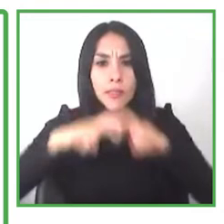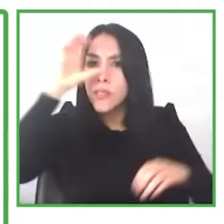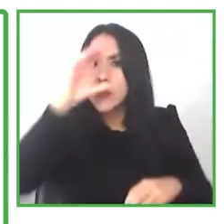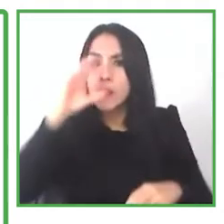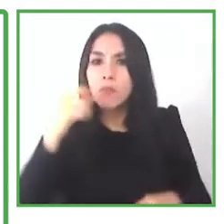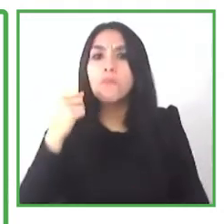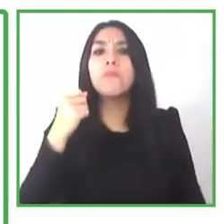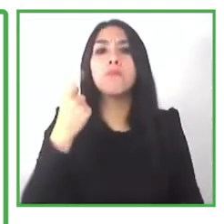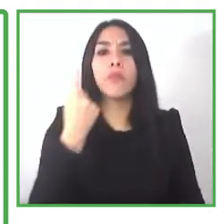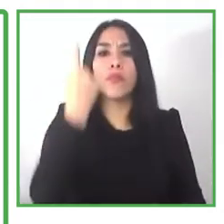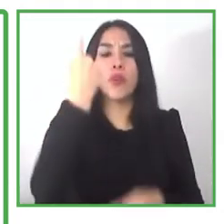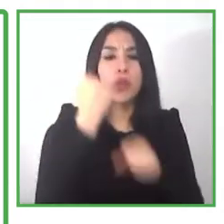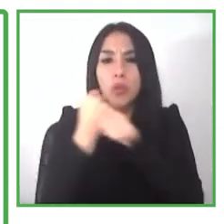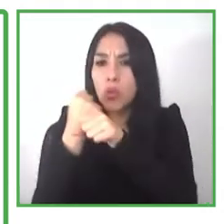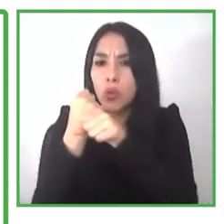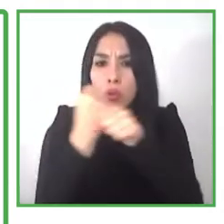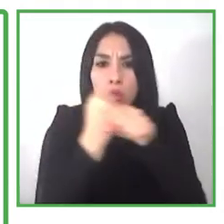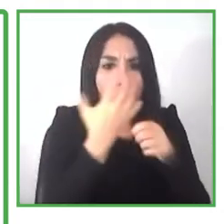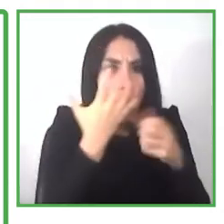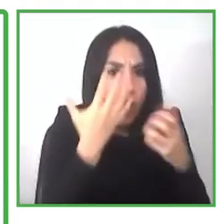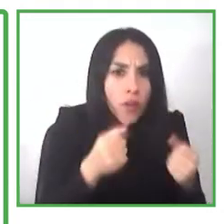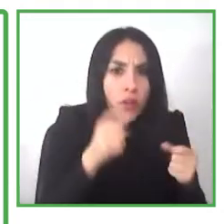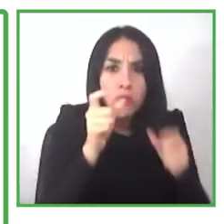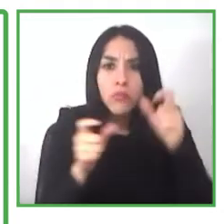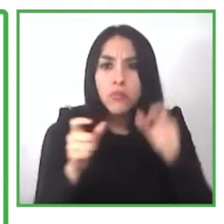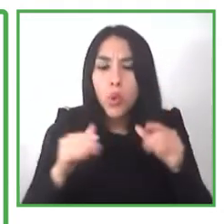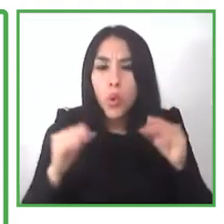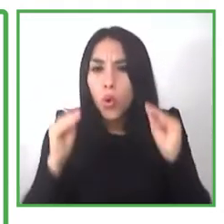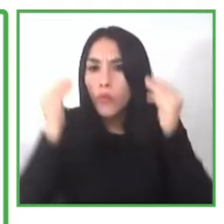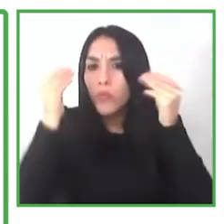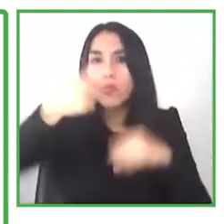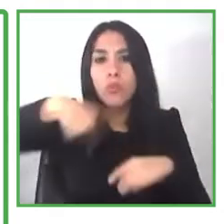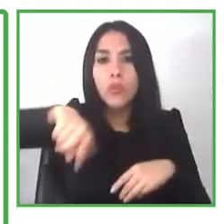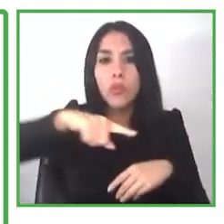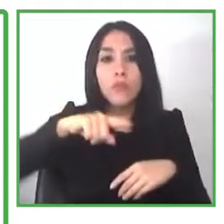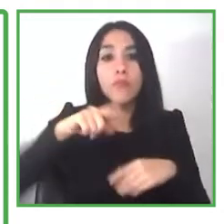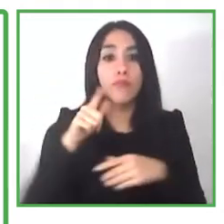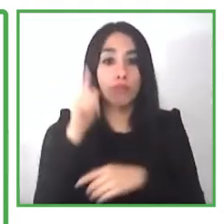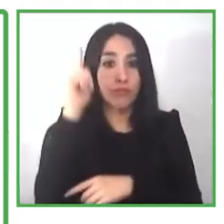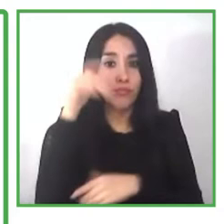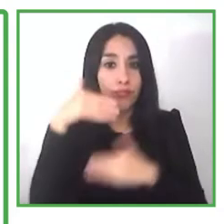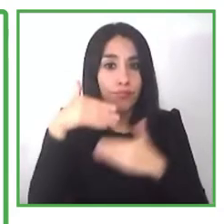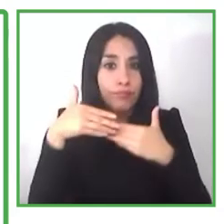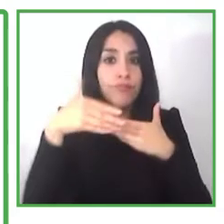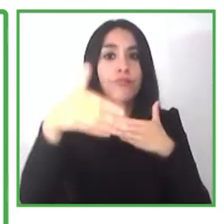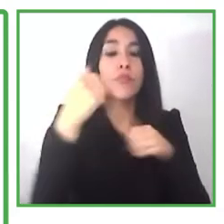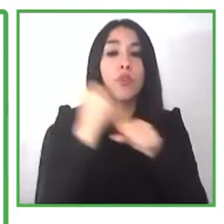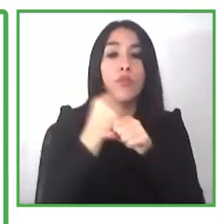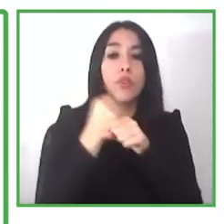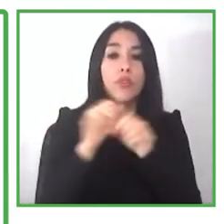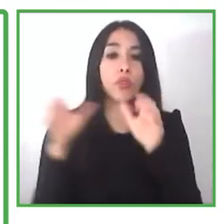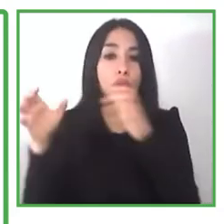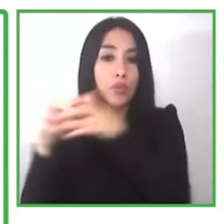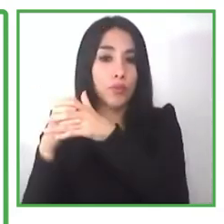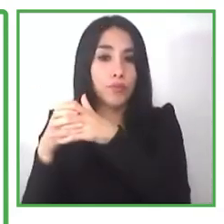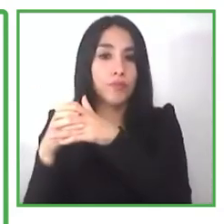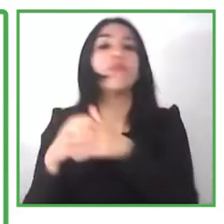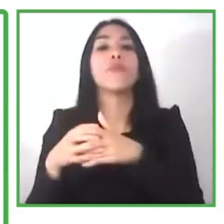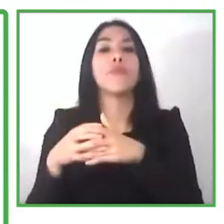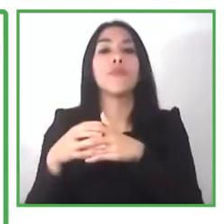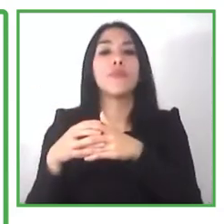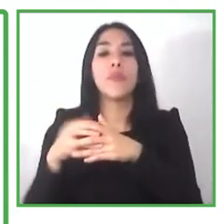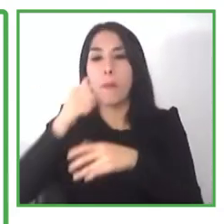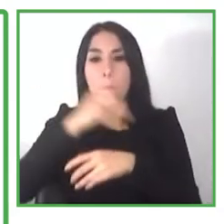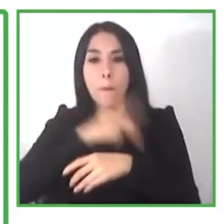working in in the public sector because the public sector in south africa doesn't know how to embrace people with disabilities